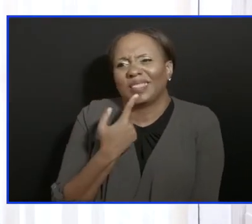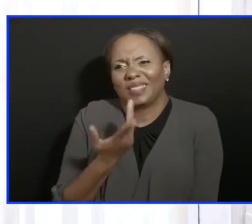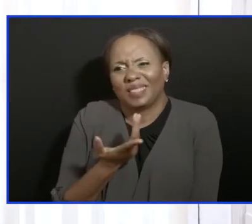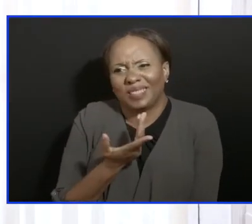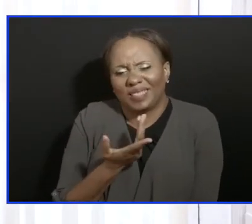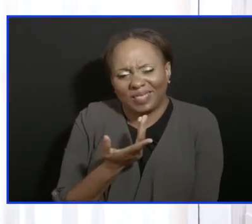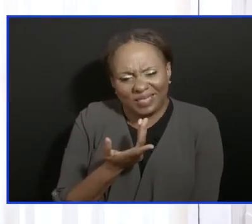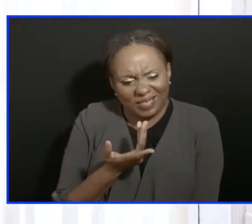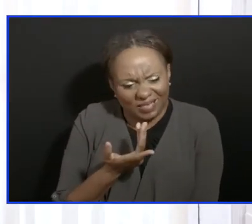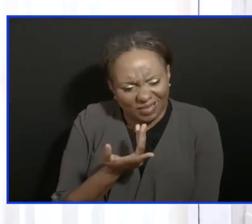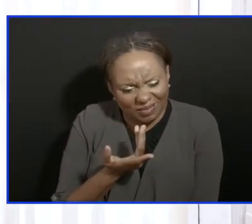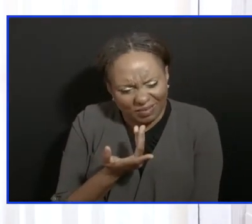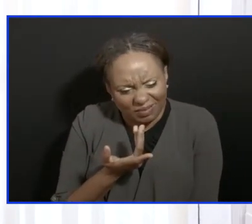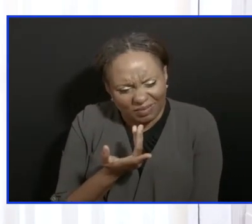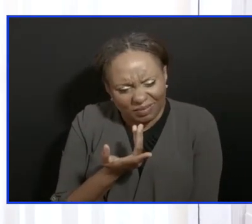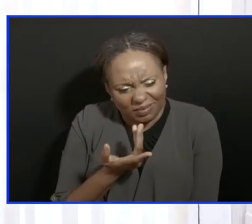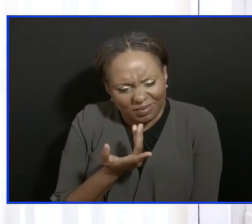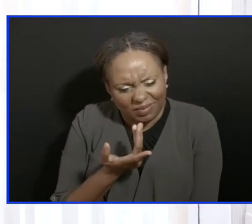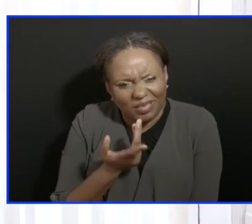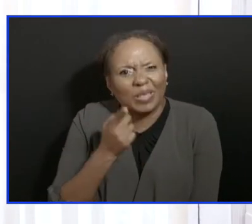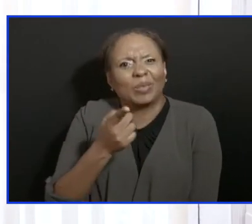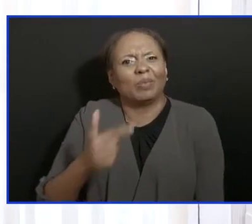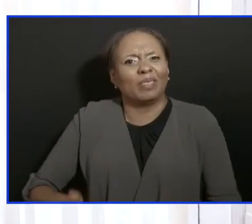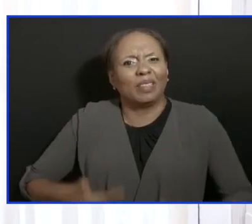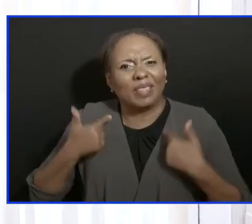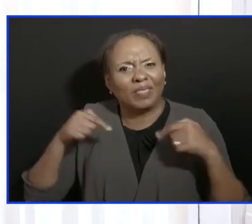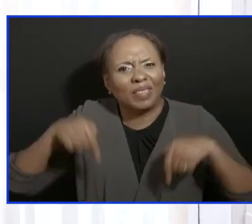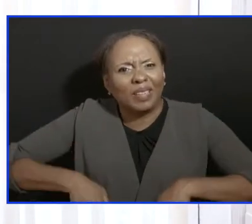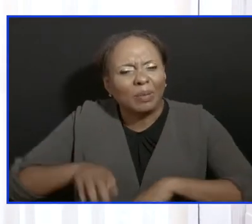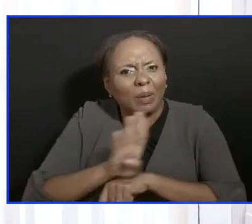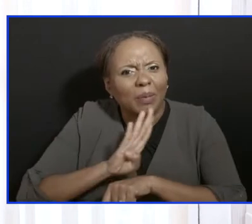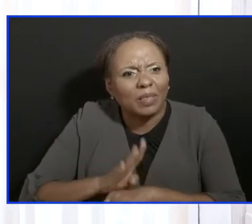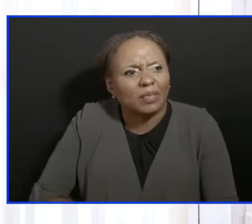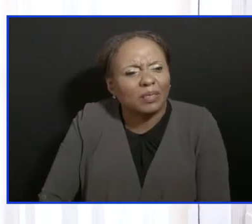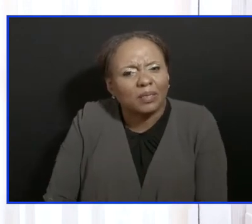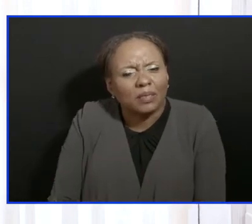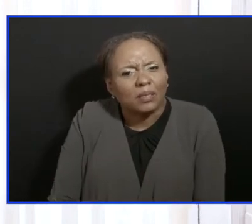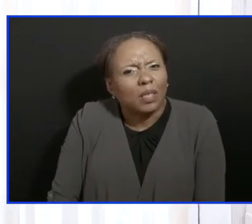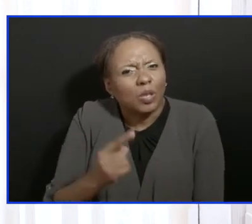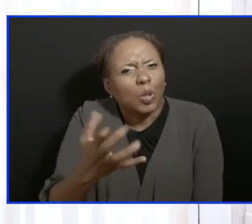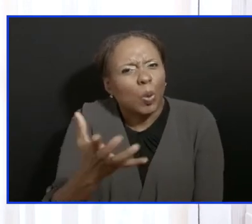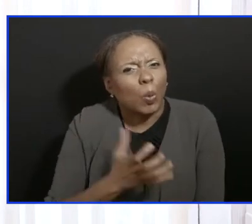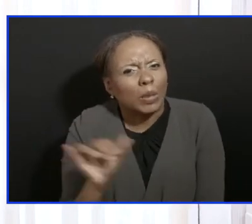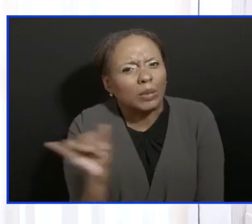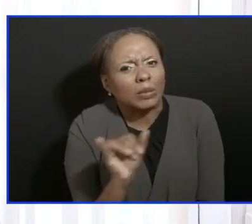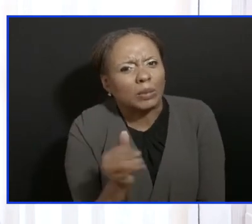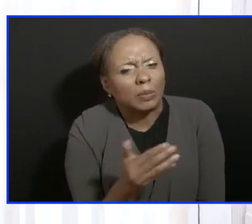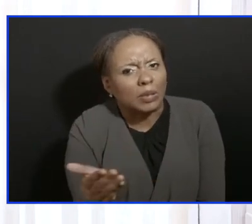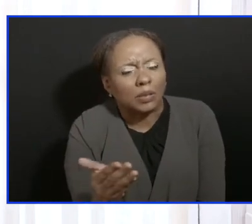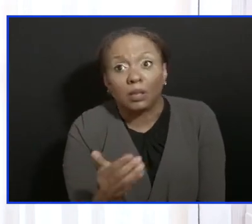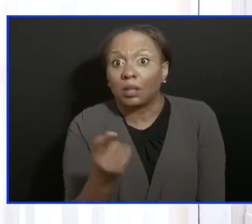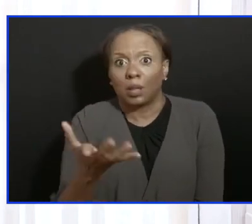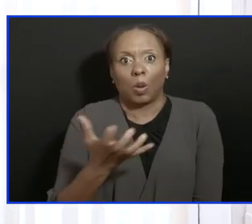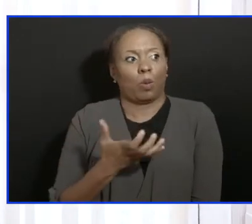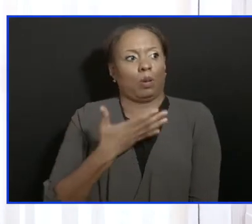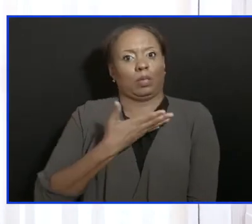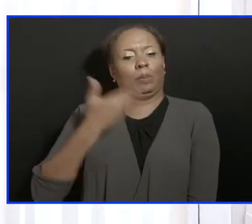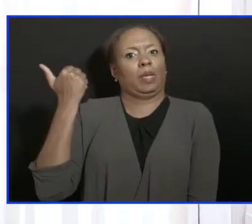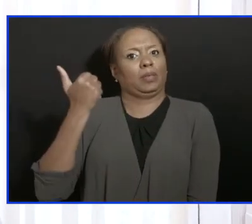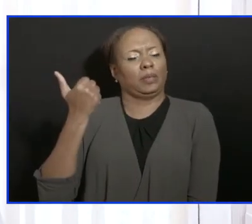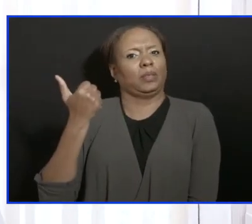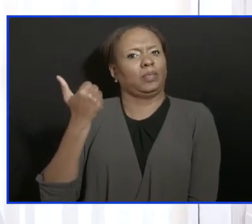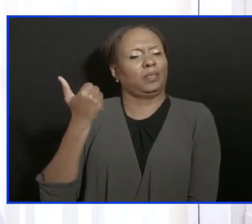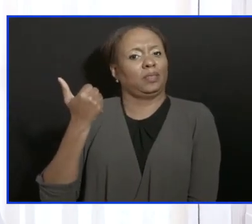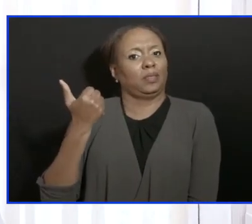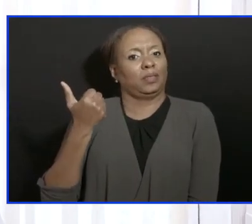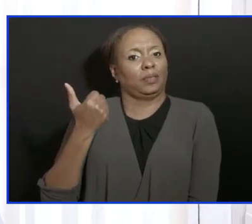living in the same country? And do they want the same thing as we do? Because at the end of the day, if we want the best for Barbados, then it